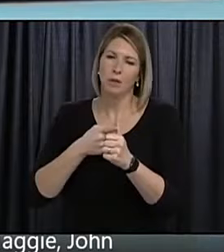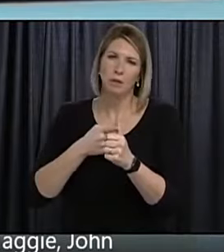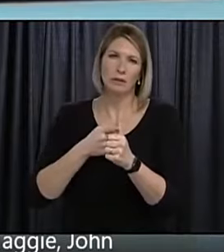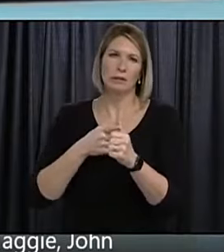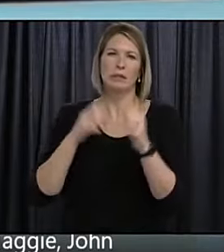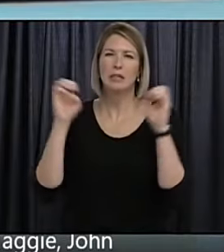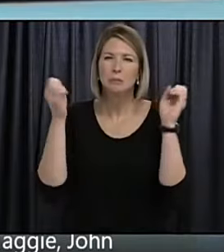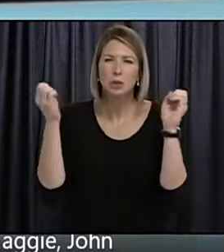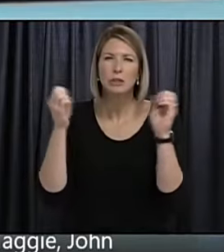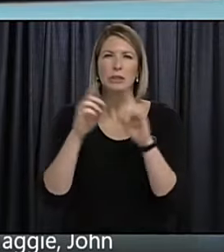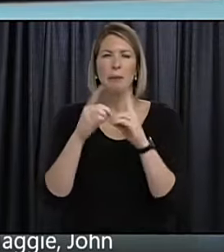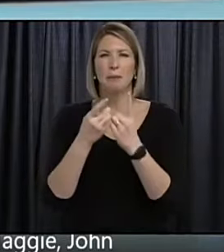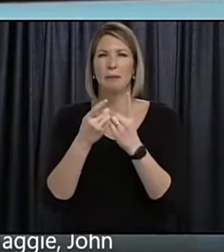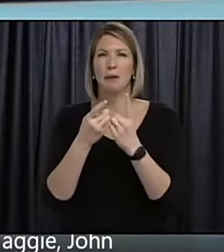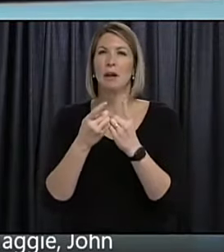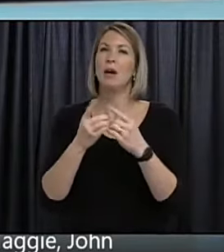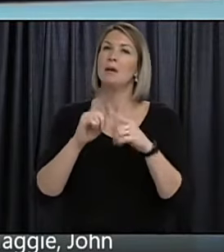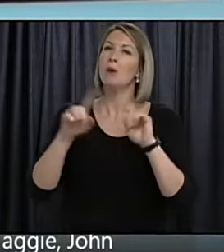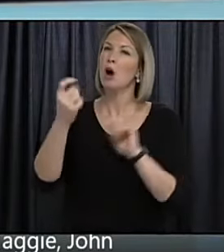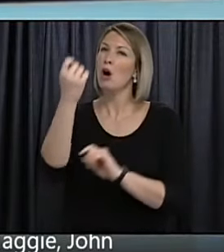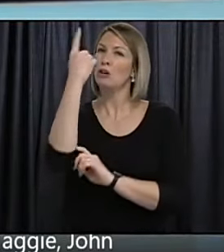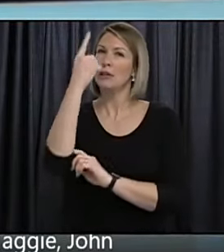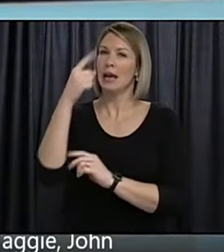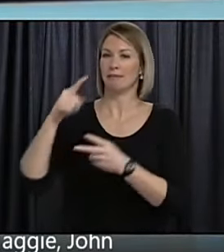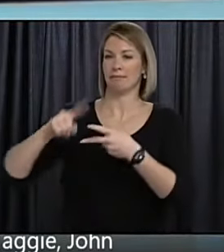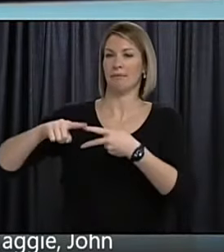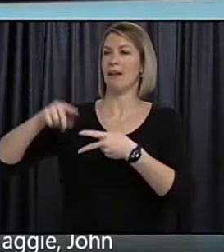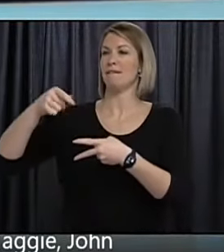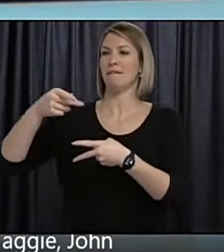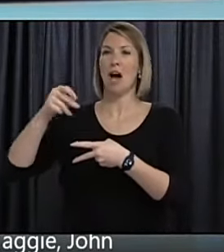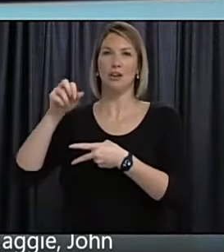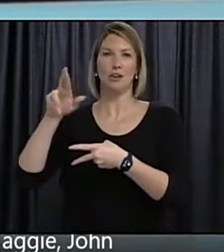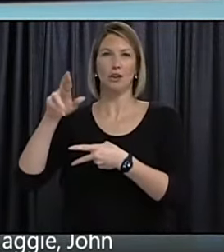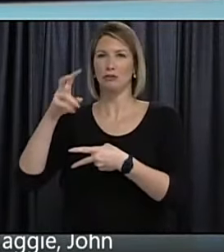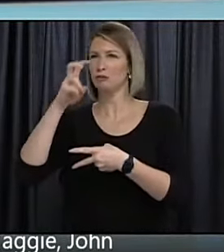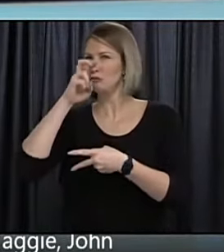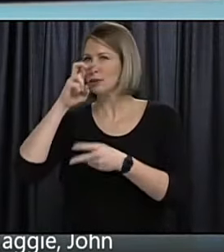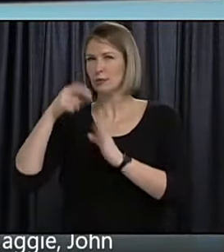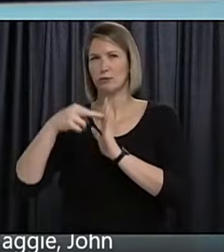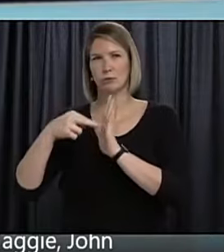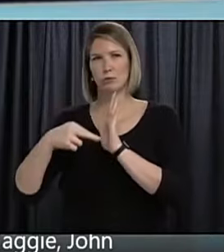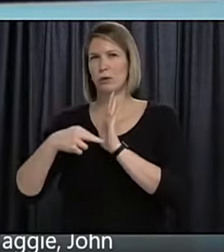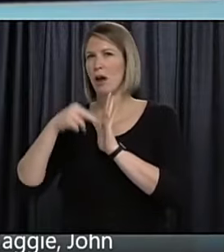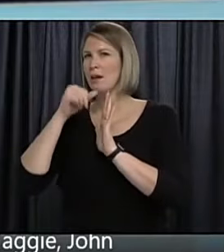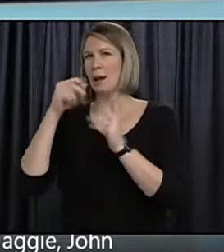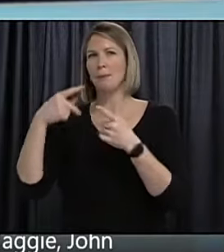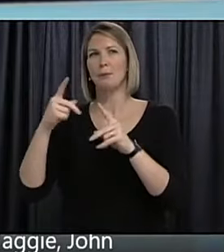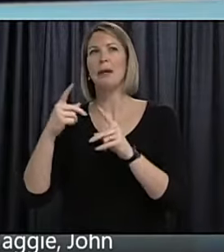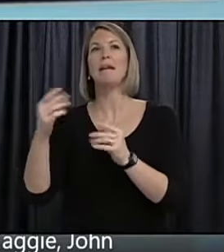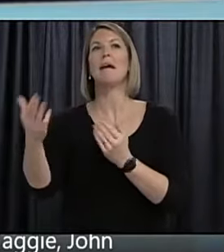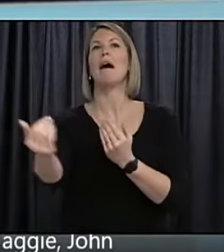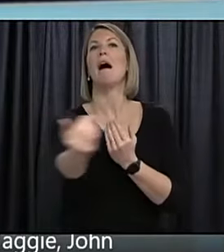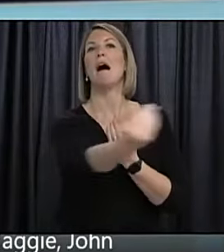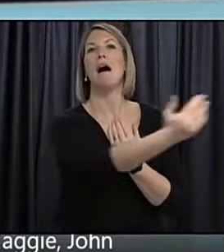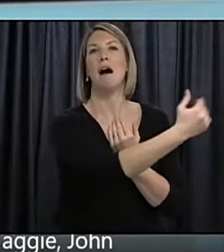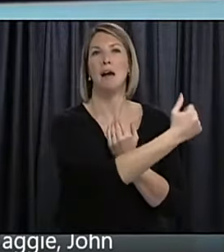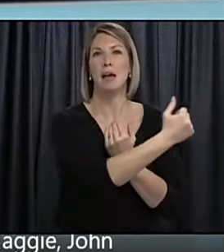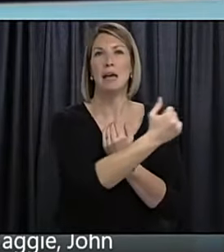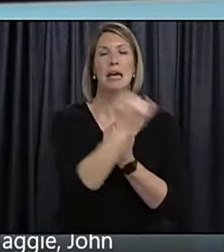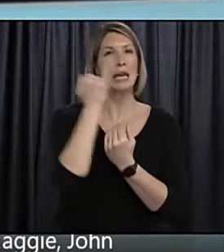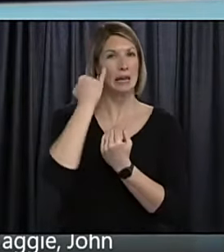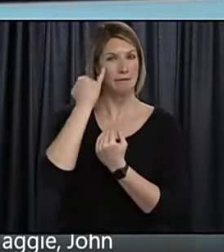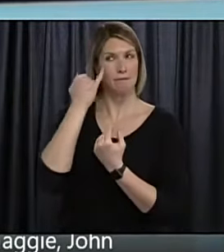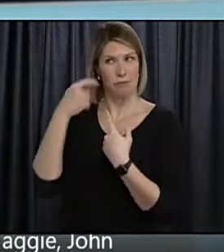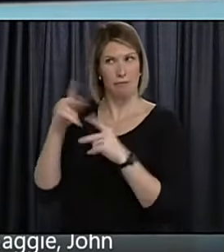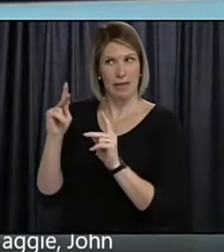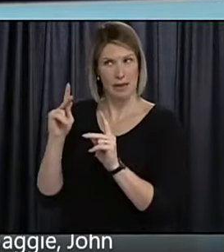canada's that uh restriction uh as soon as they uh as soon as we can uh put freezers in other areas